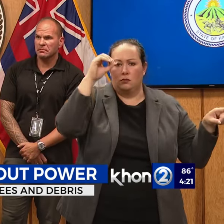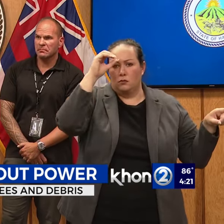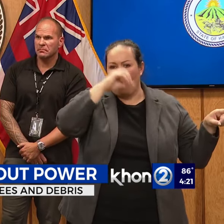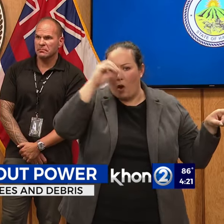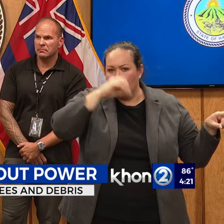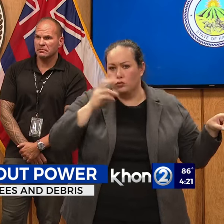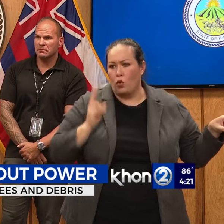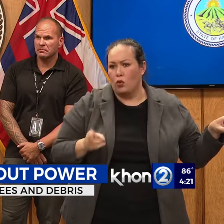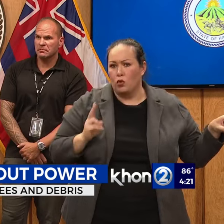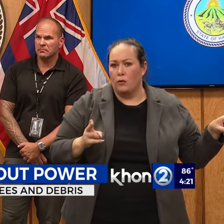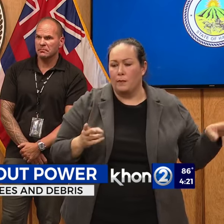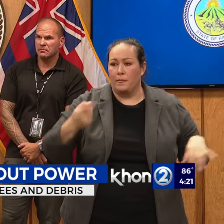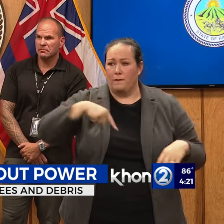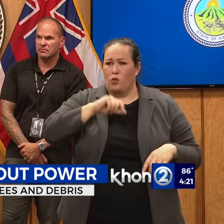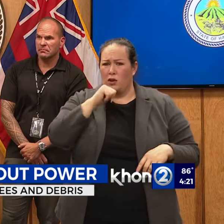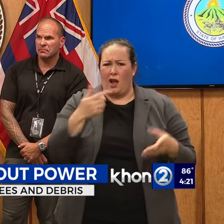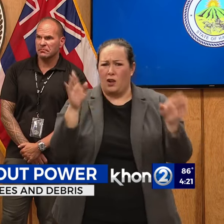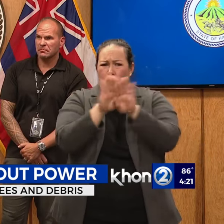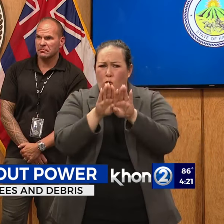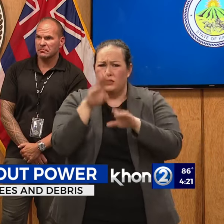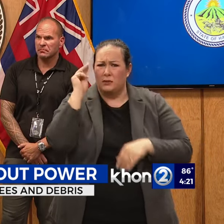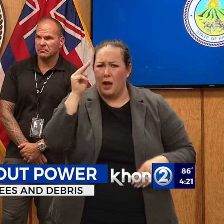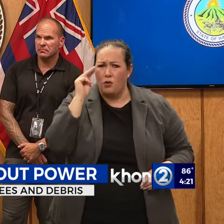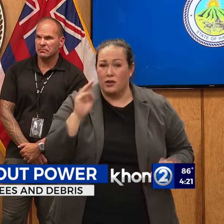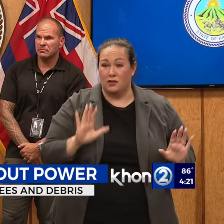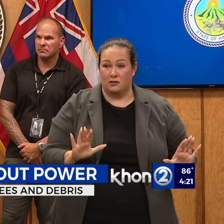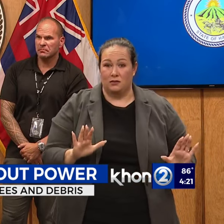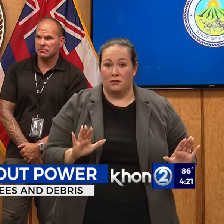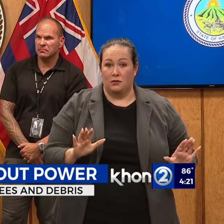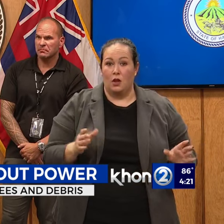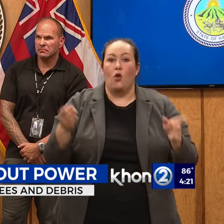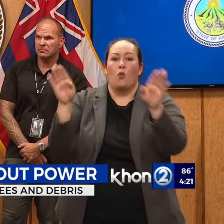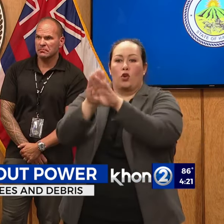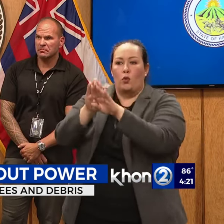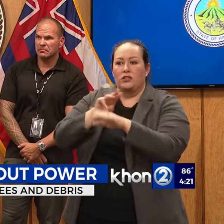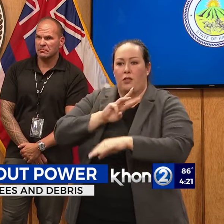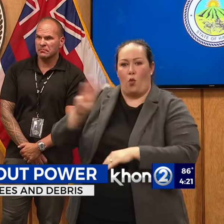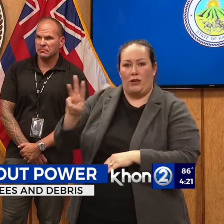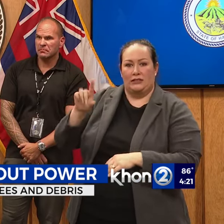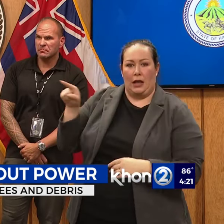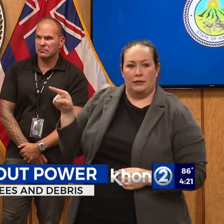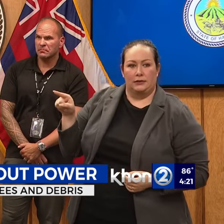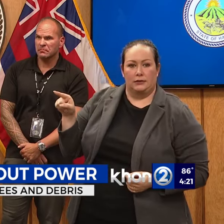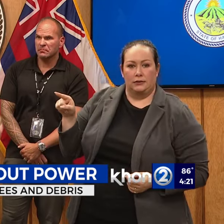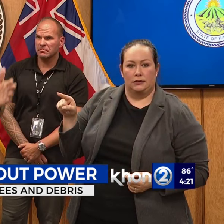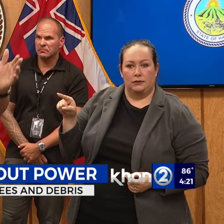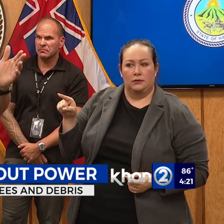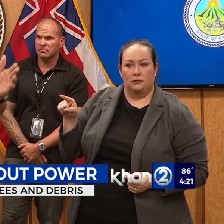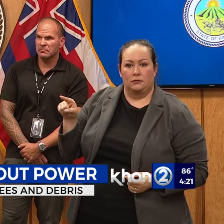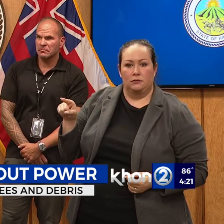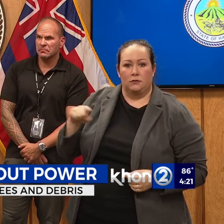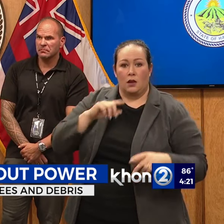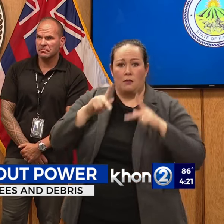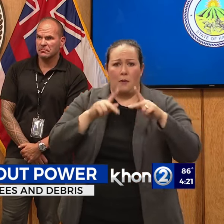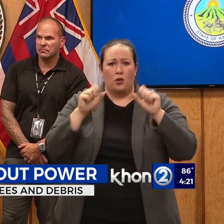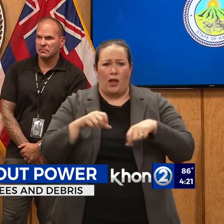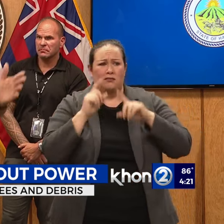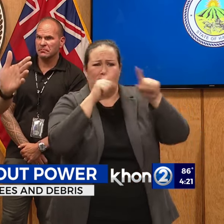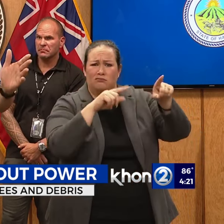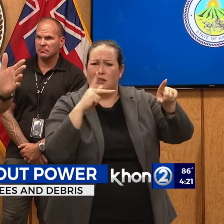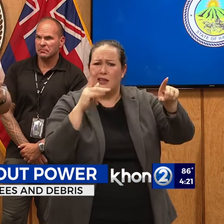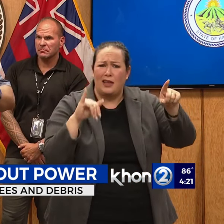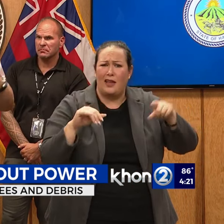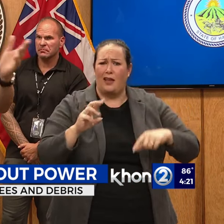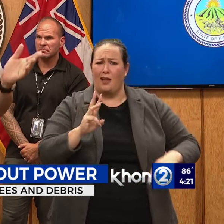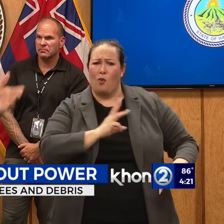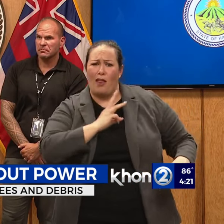We're not closing Maui. We're closing the west side of Maui. So there are people that can go to Wailea. There are that can